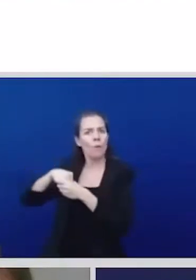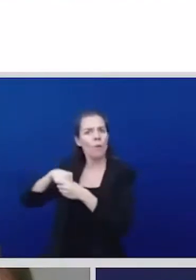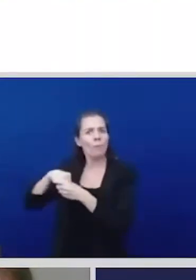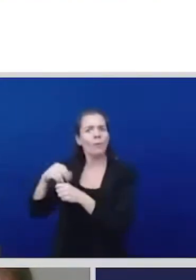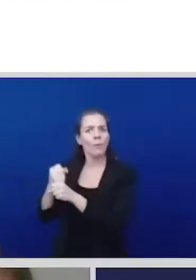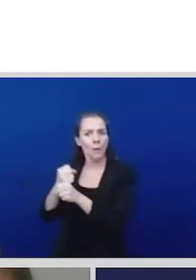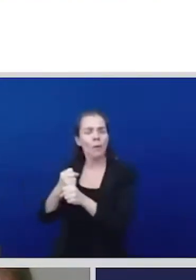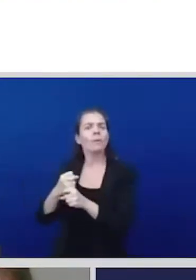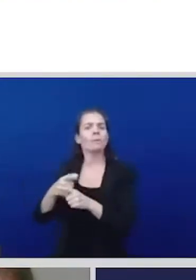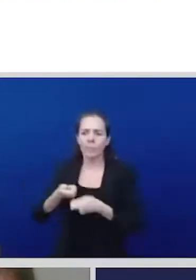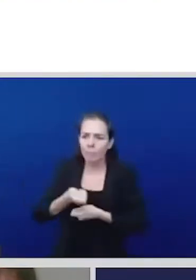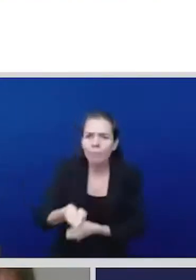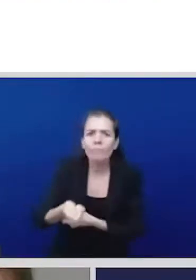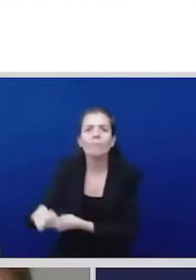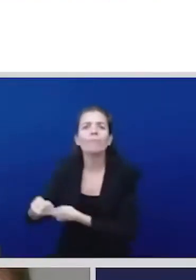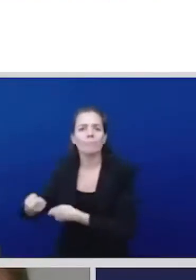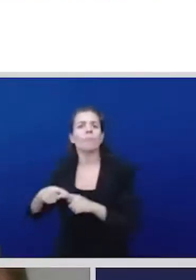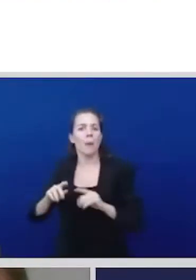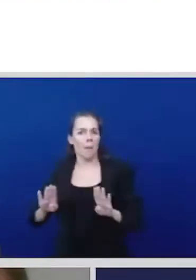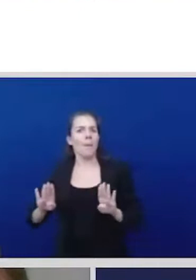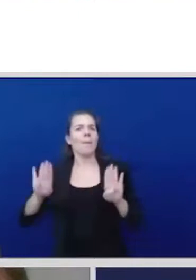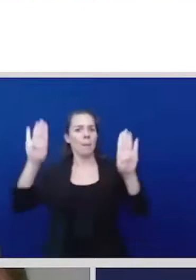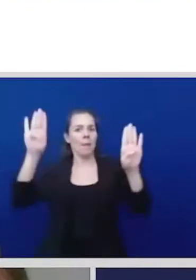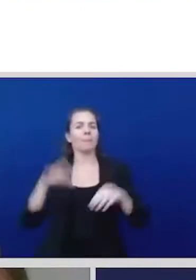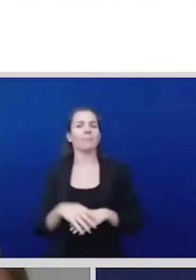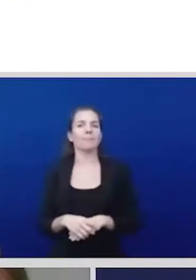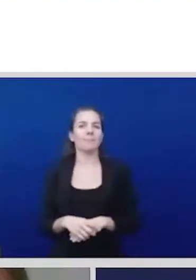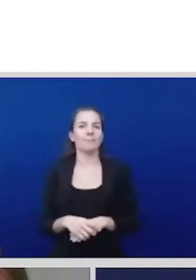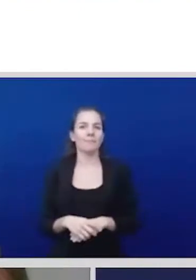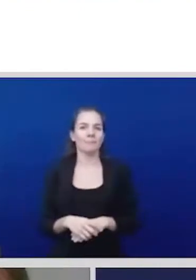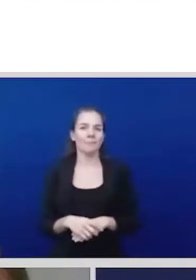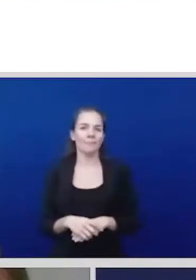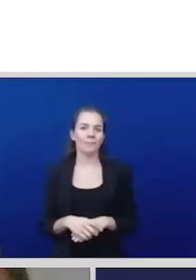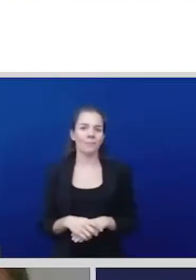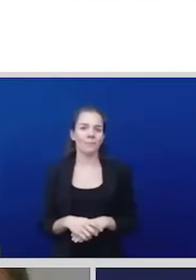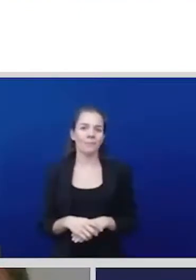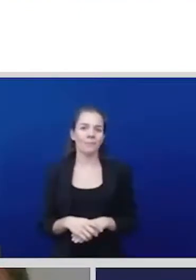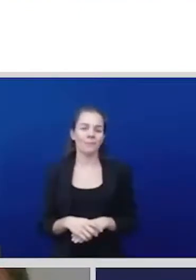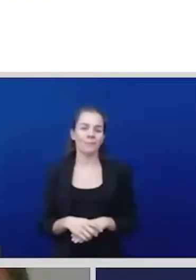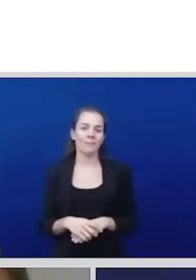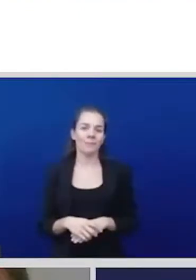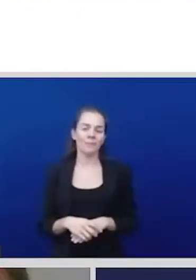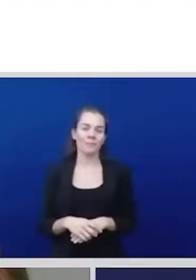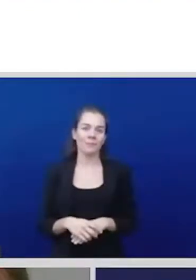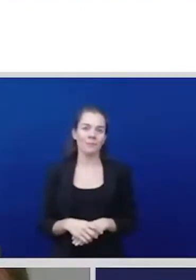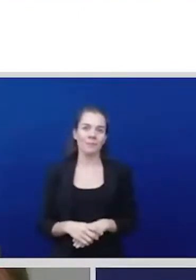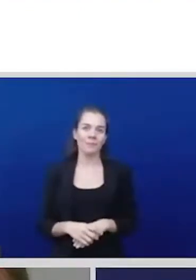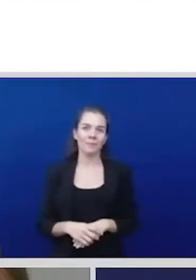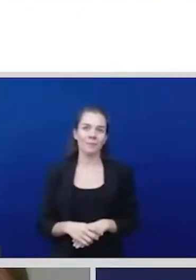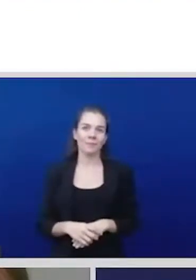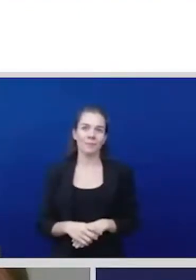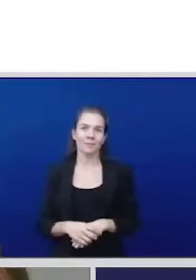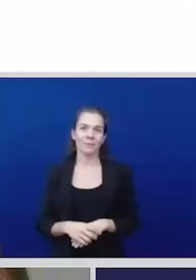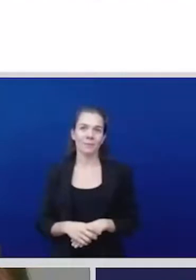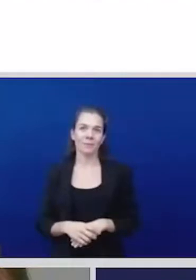monitor and report how is this situation where women dedican three